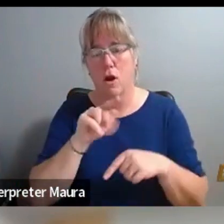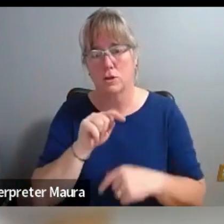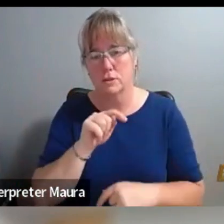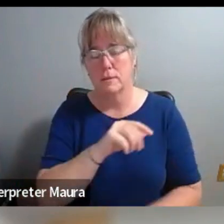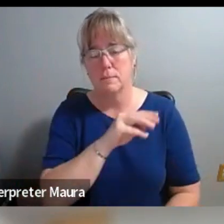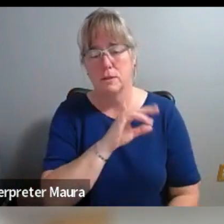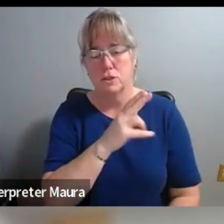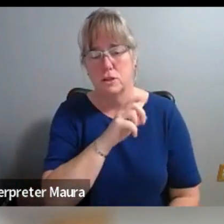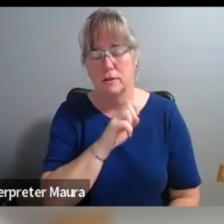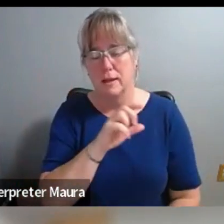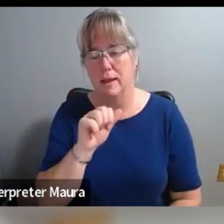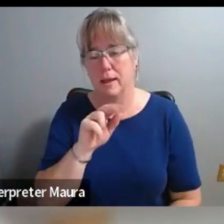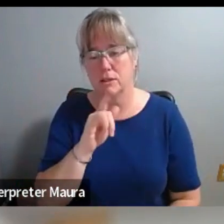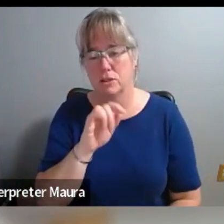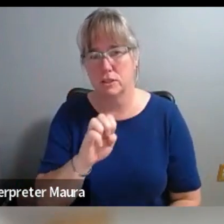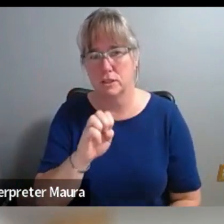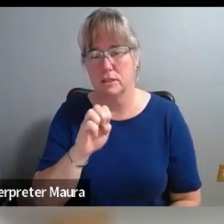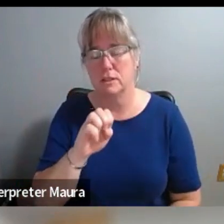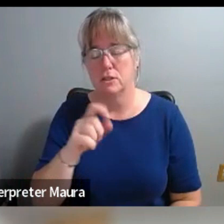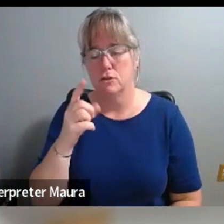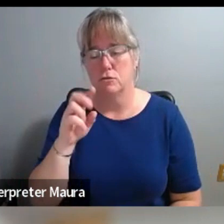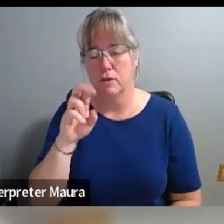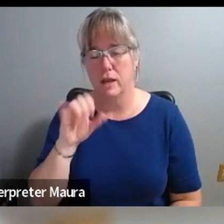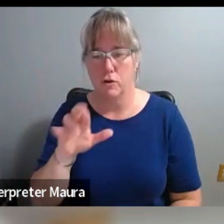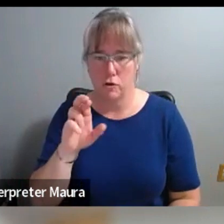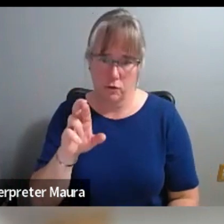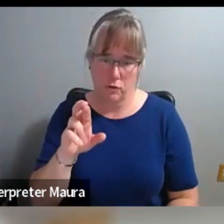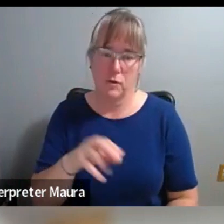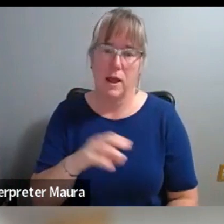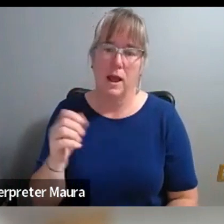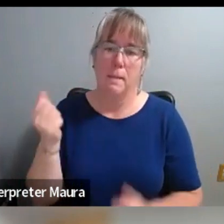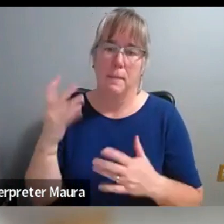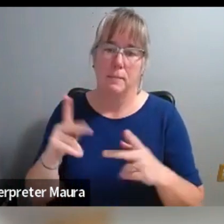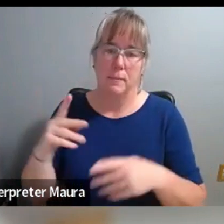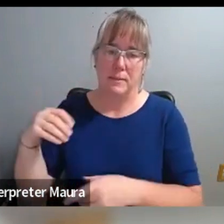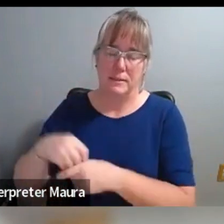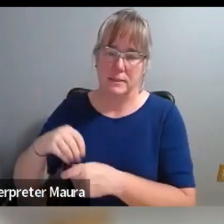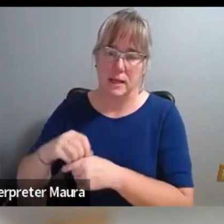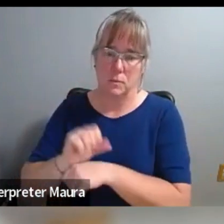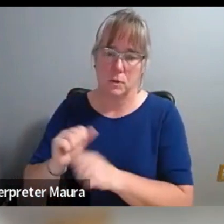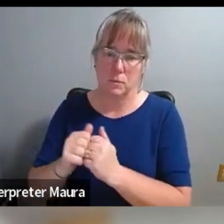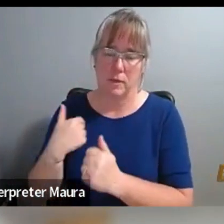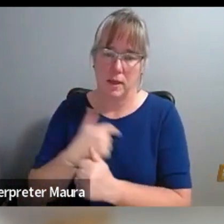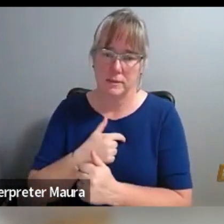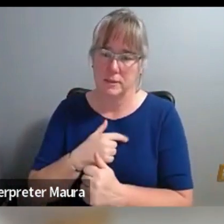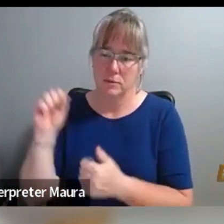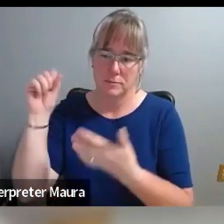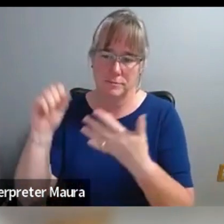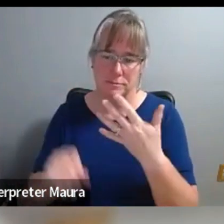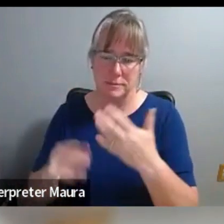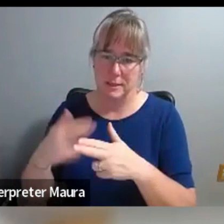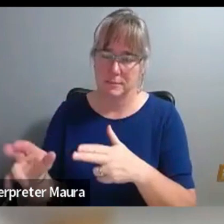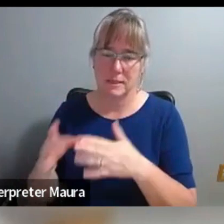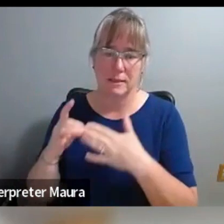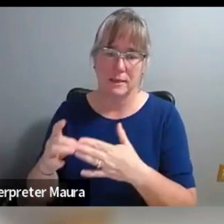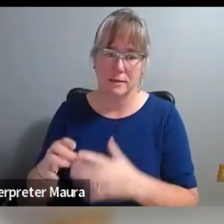at Two-Tone Press. And then finally, there were a lot of people on the inside that worked with us, so just quickly, some of our lead